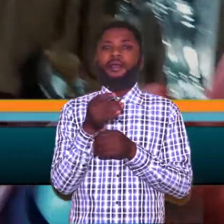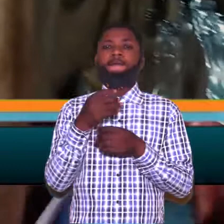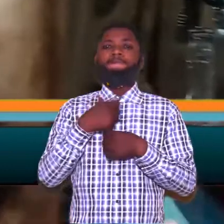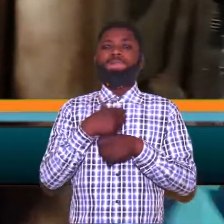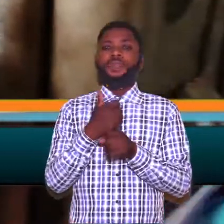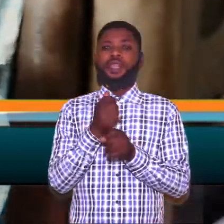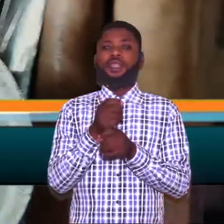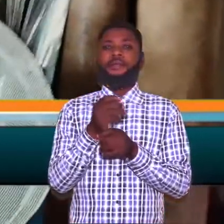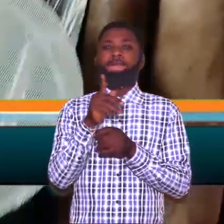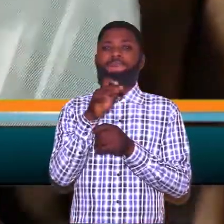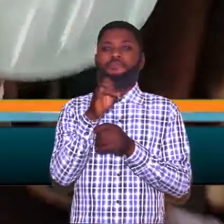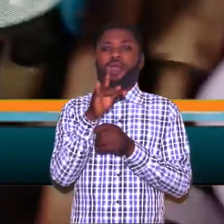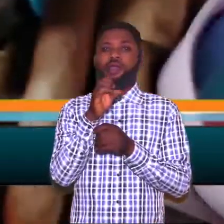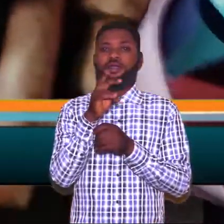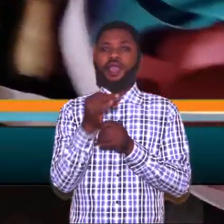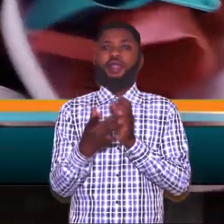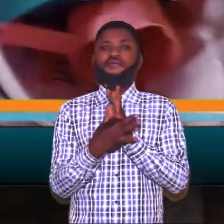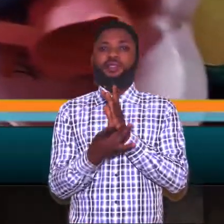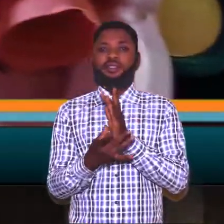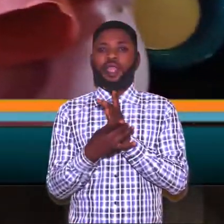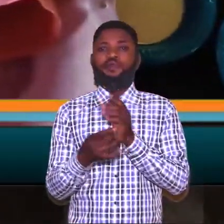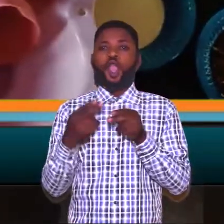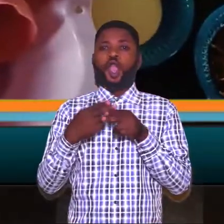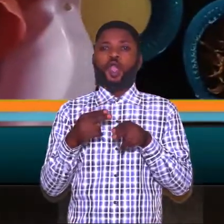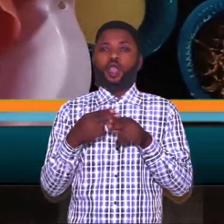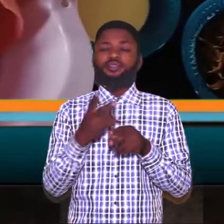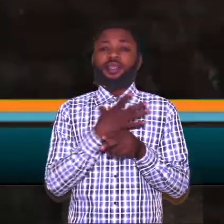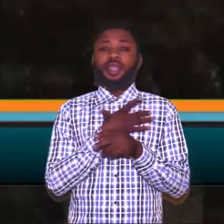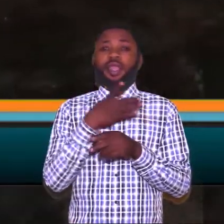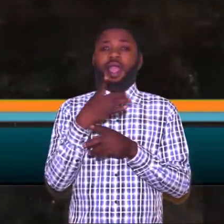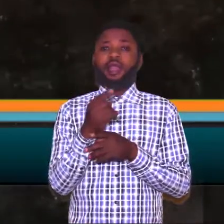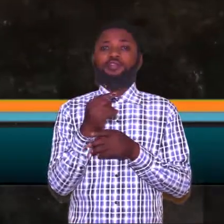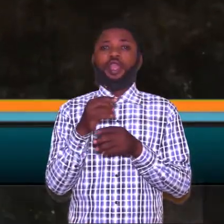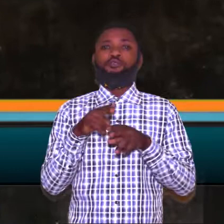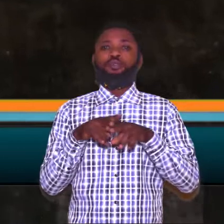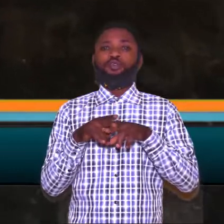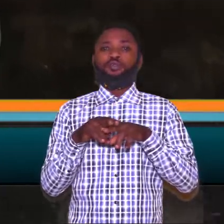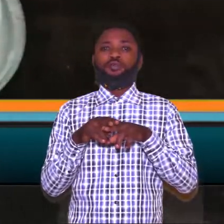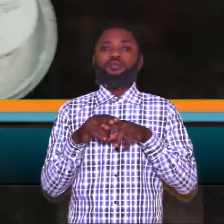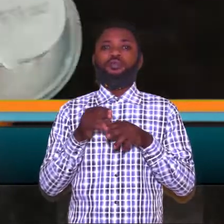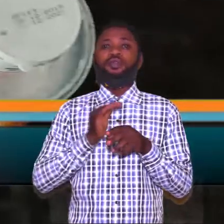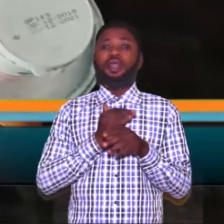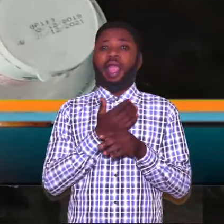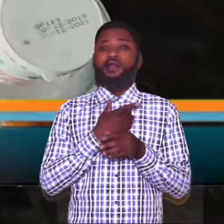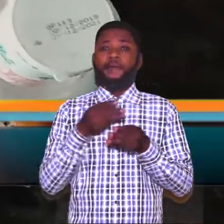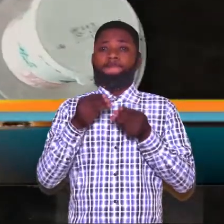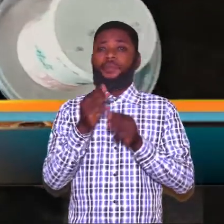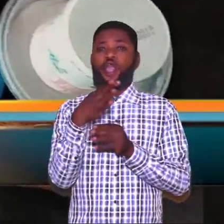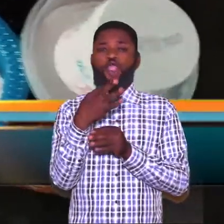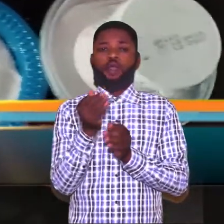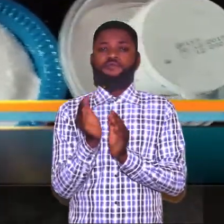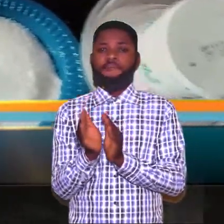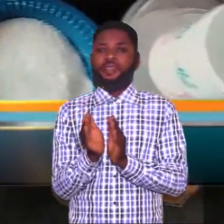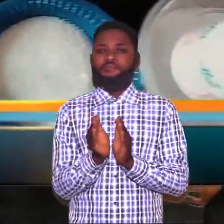baking powder, vegetable oil, eggs and salt. A method of